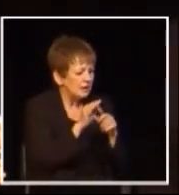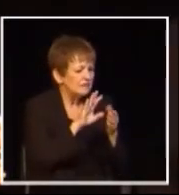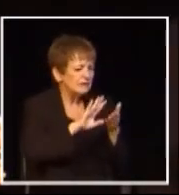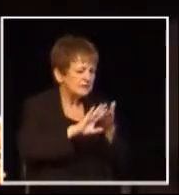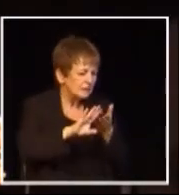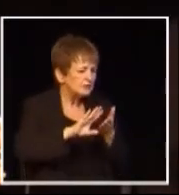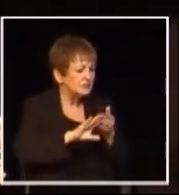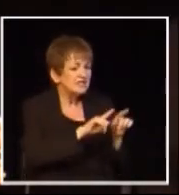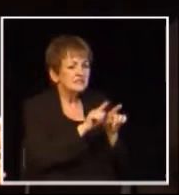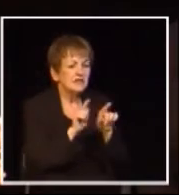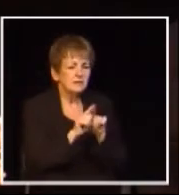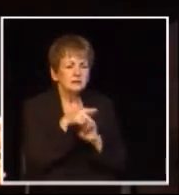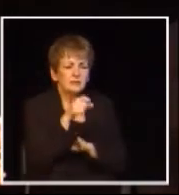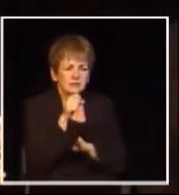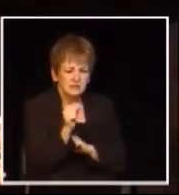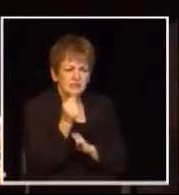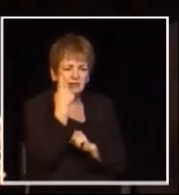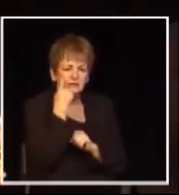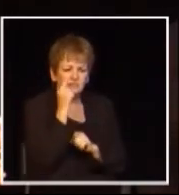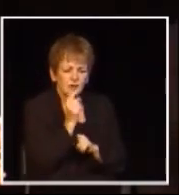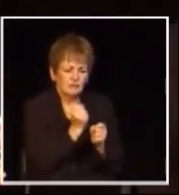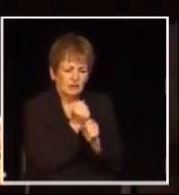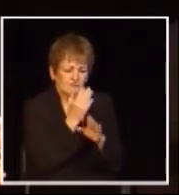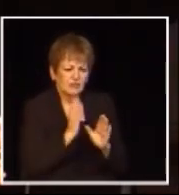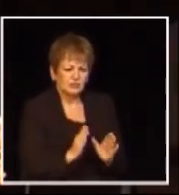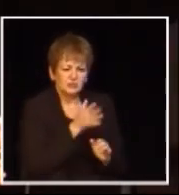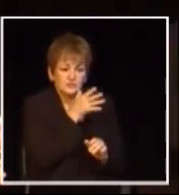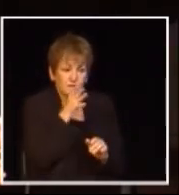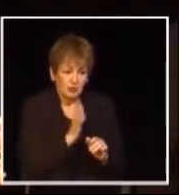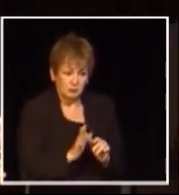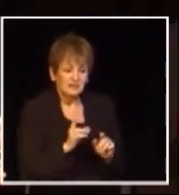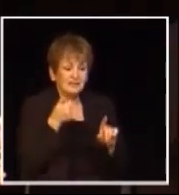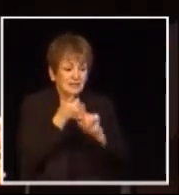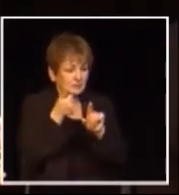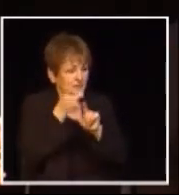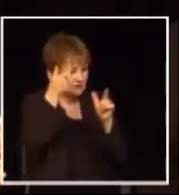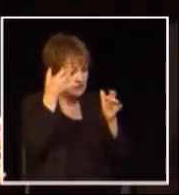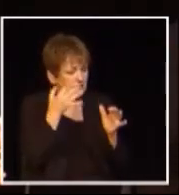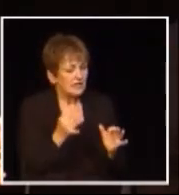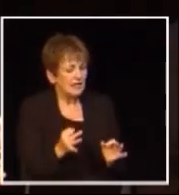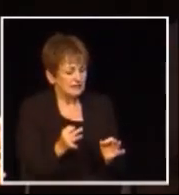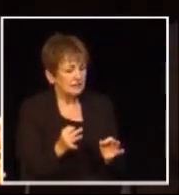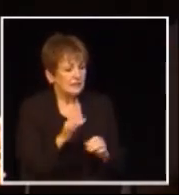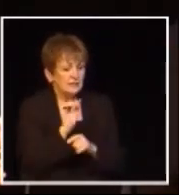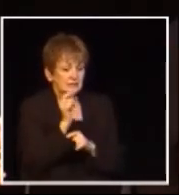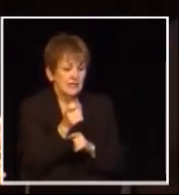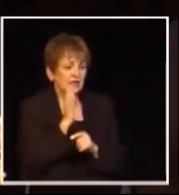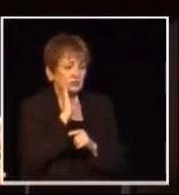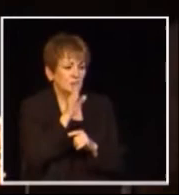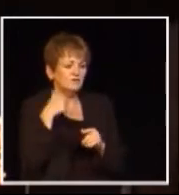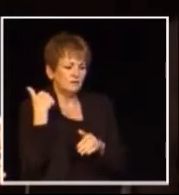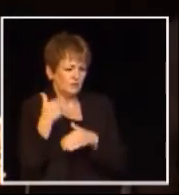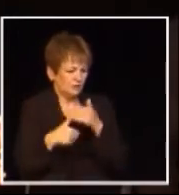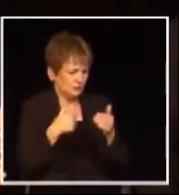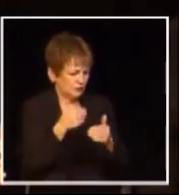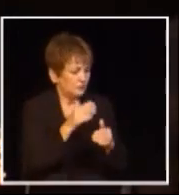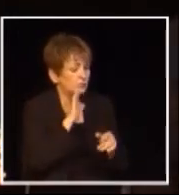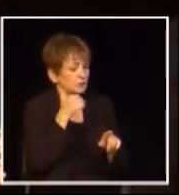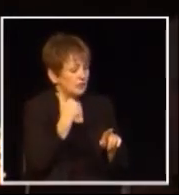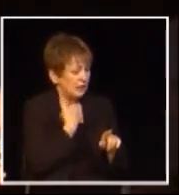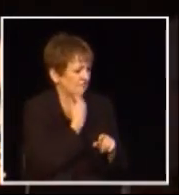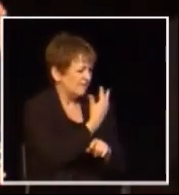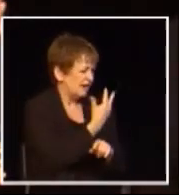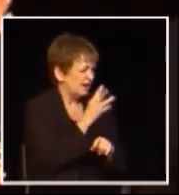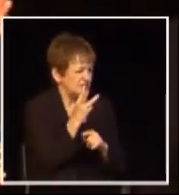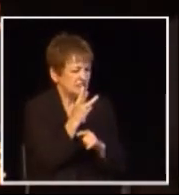like or sorry exemptions like we had here with PST exemptions for manufacturers and farmers he decided to create a flow-through tax system so